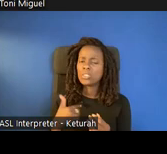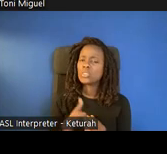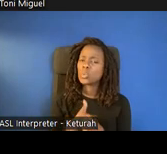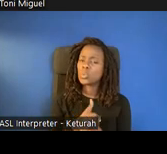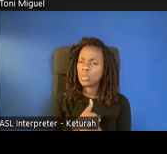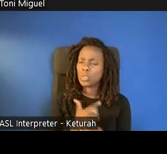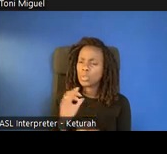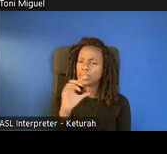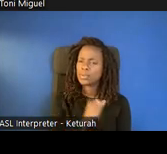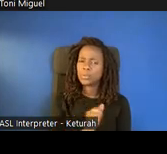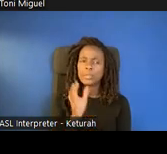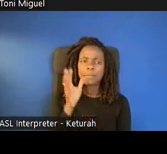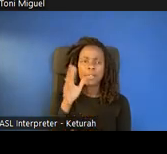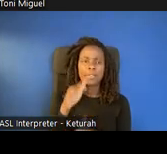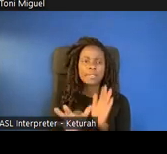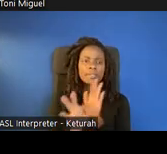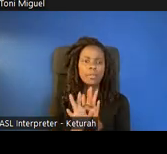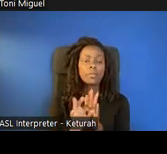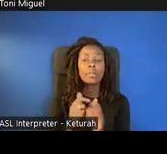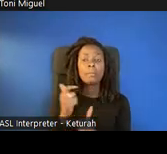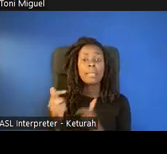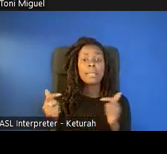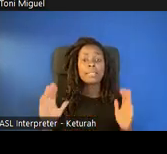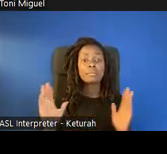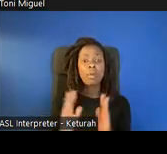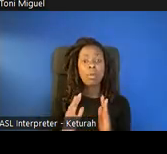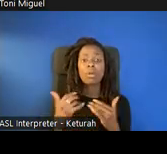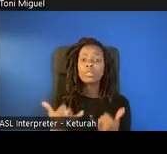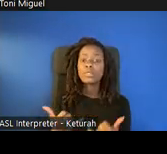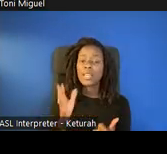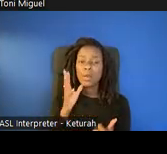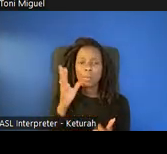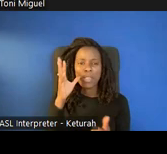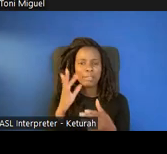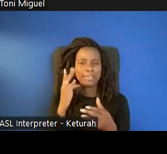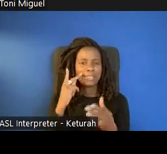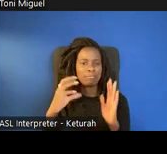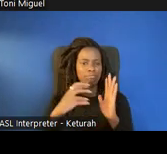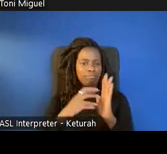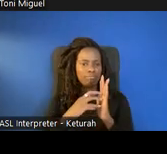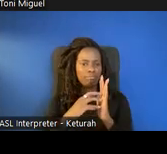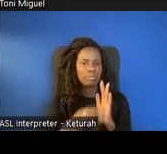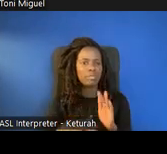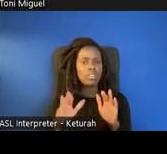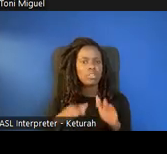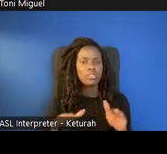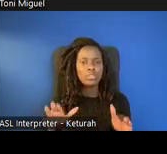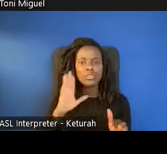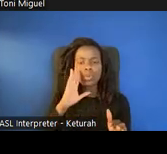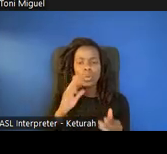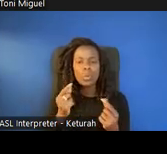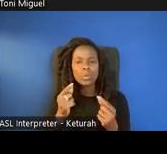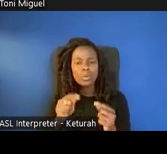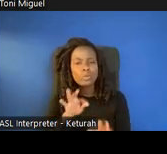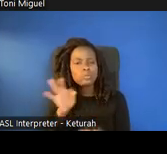and small and the parents are told, here's what the kids going to be learning as they do this. They can read it, they can have it read to